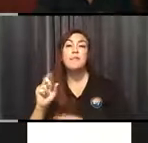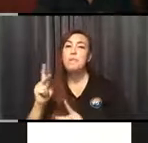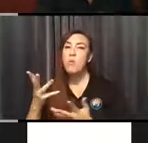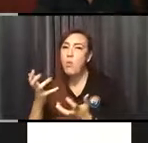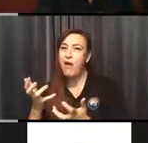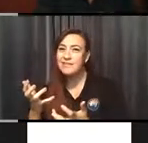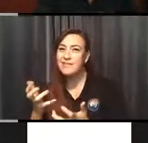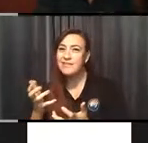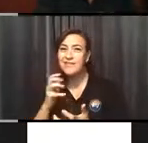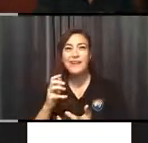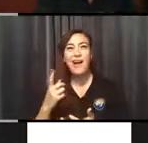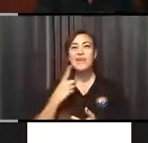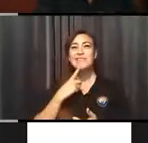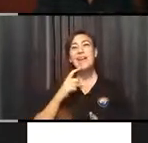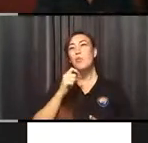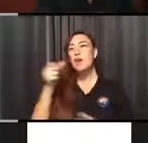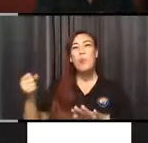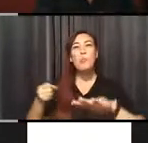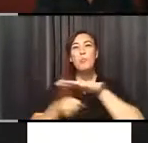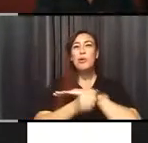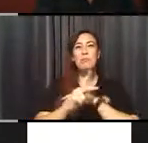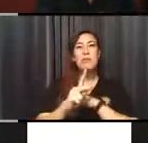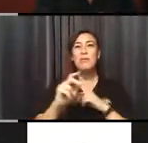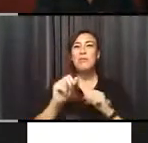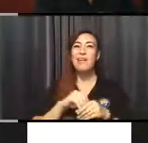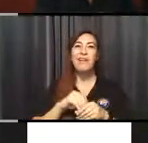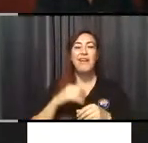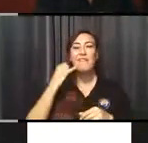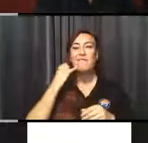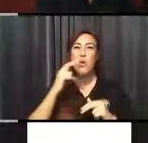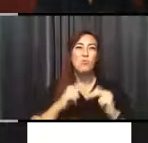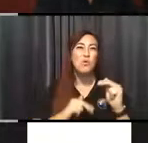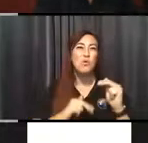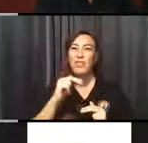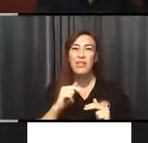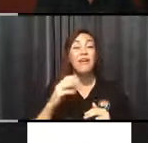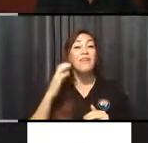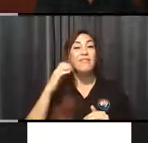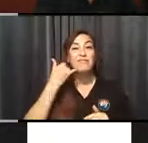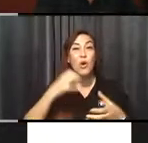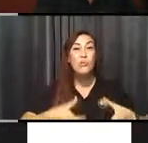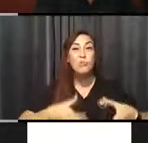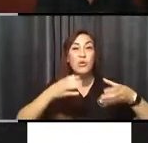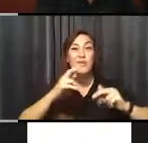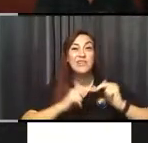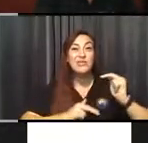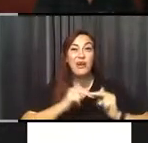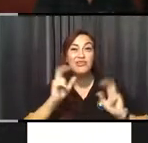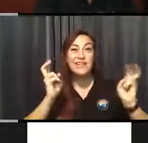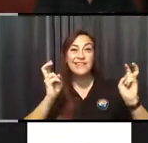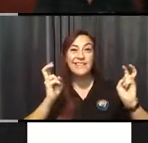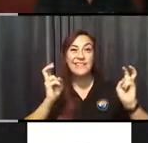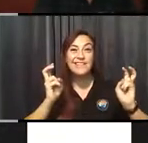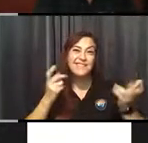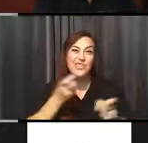that we do not put people in phone booth construction. And then the young people I work with ask what's a phone booth.